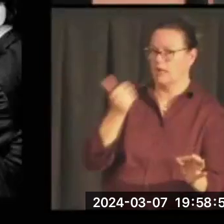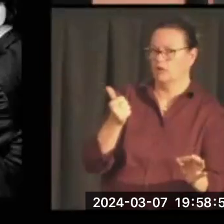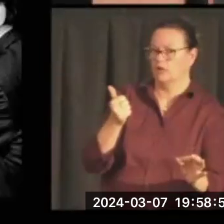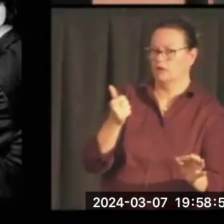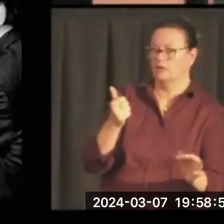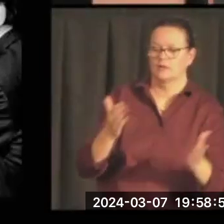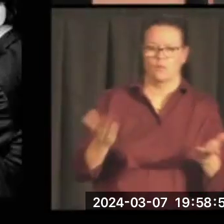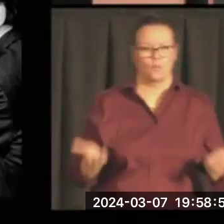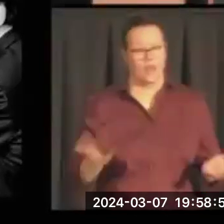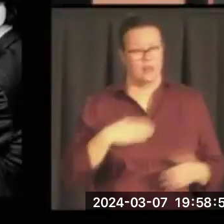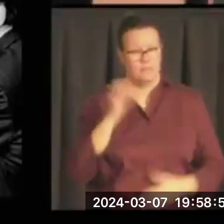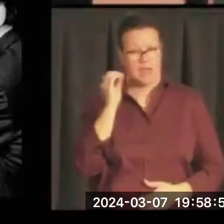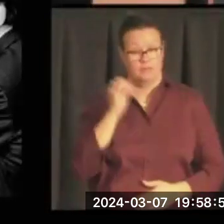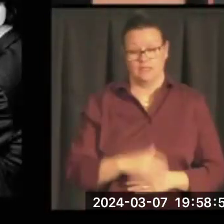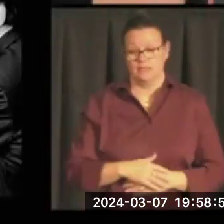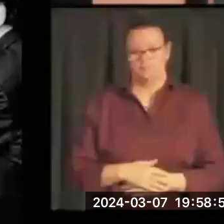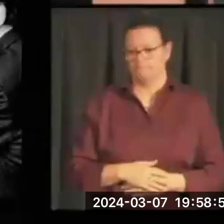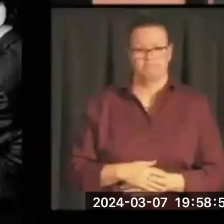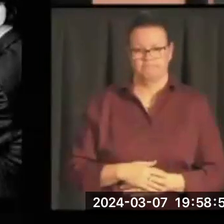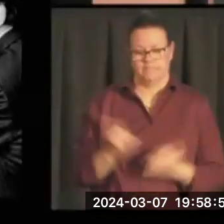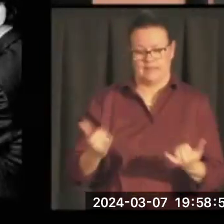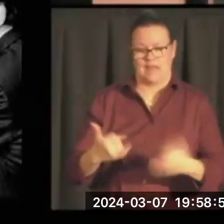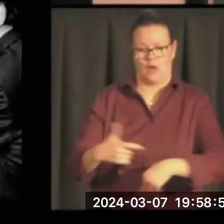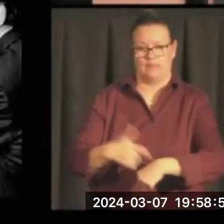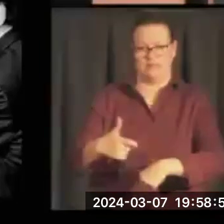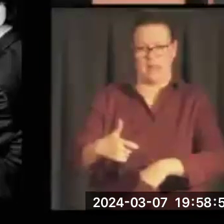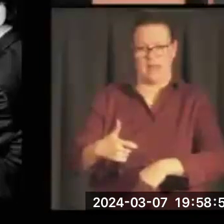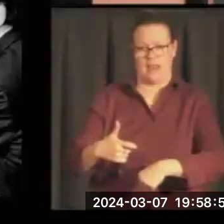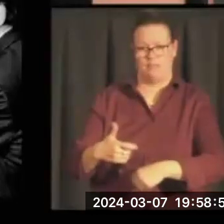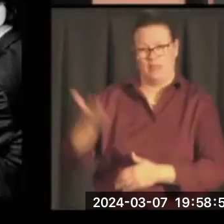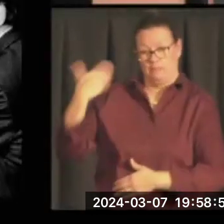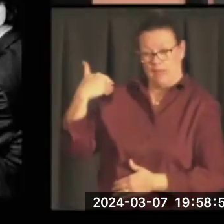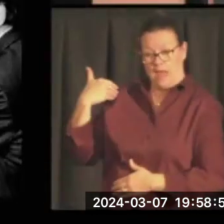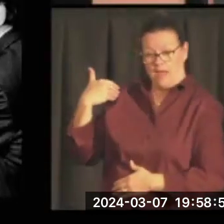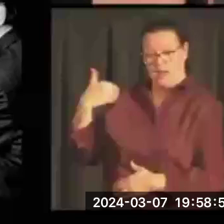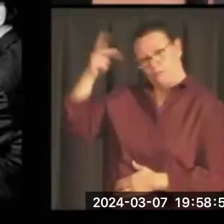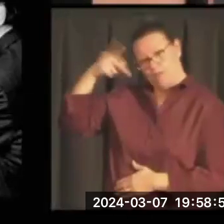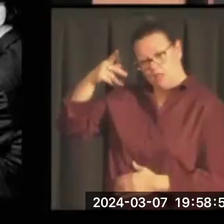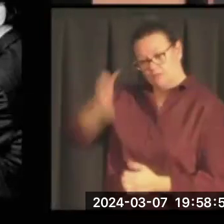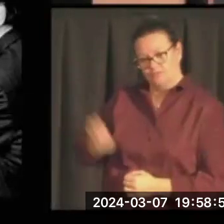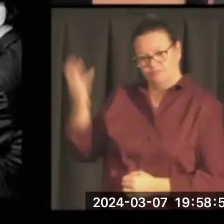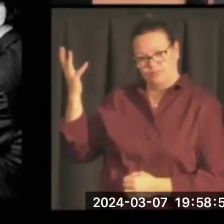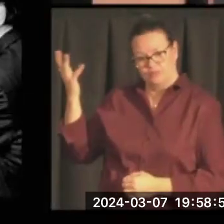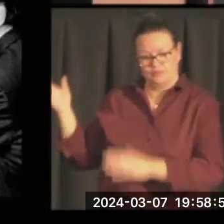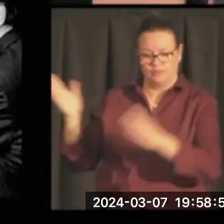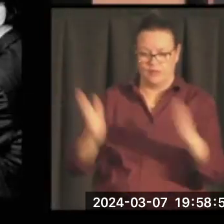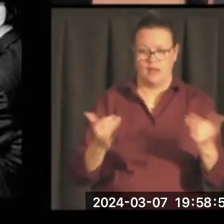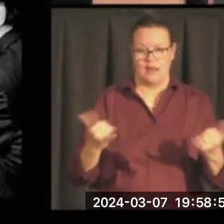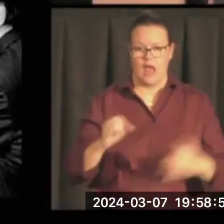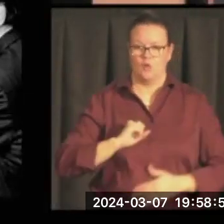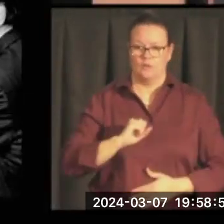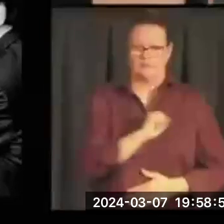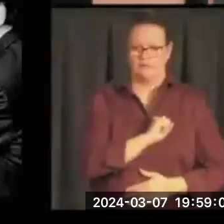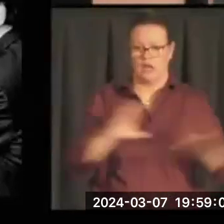Well, in my opinion, it's about time that that attitude went out of fashion. It is time for the Senate to take the